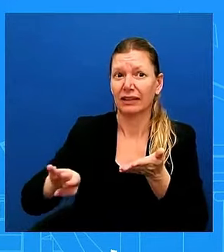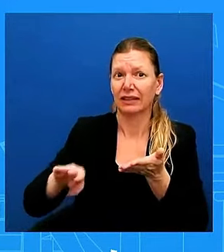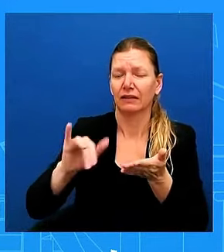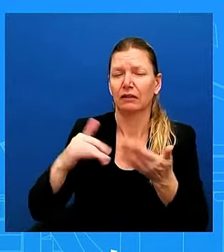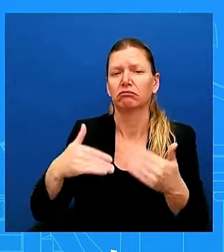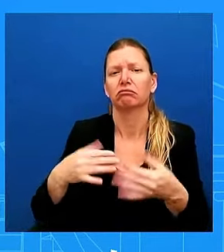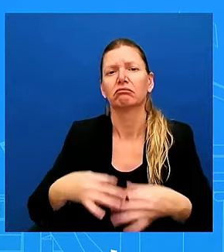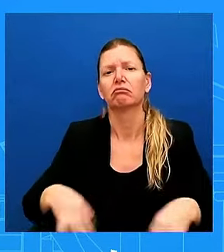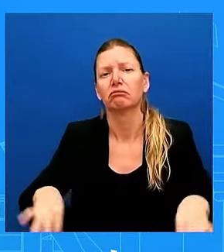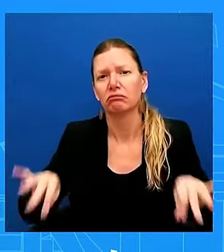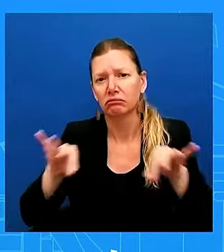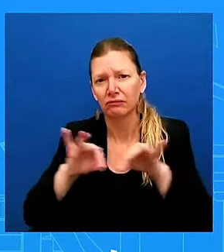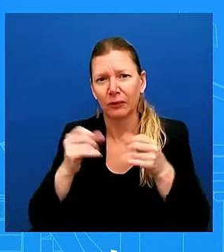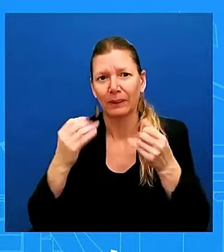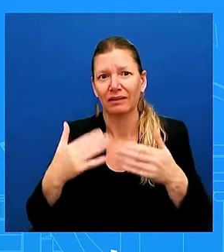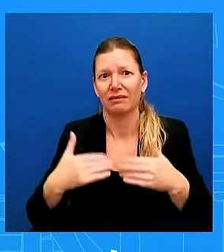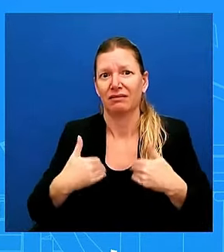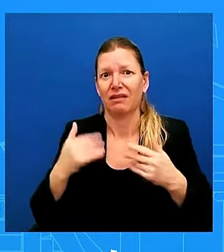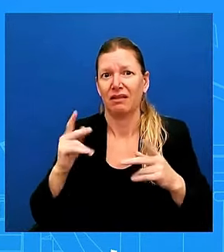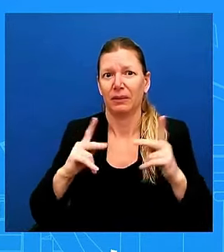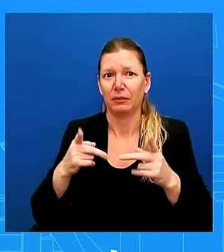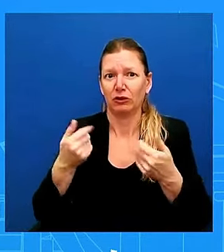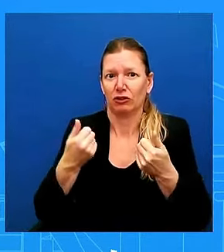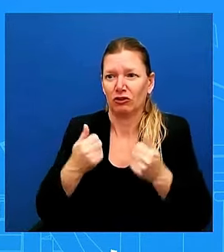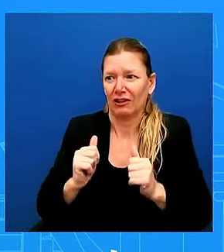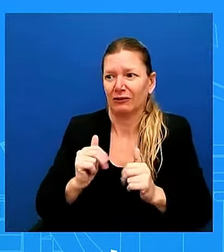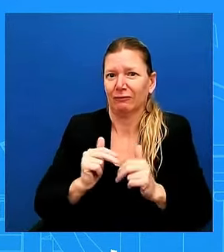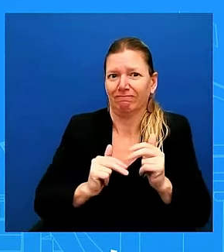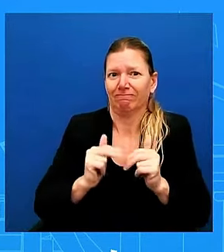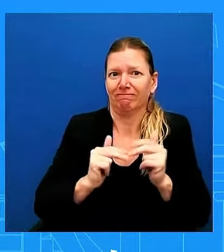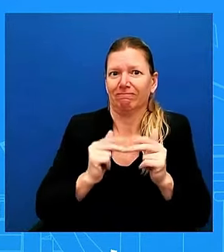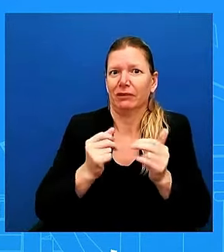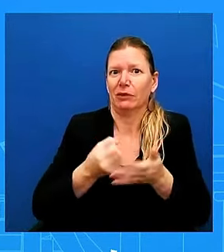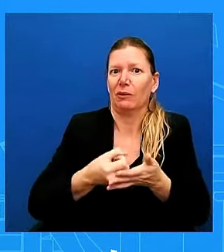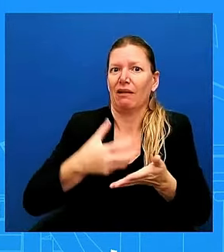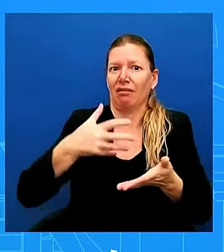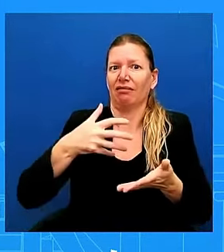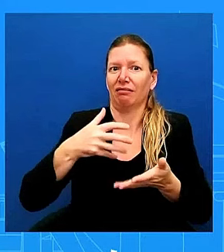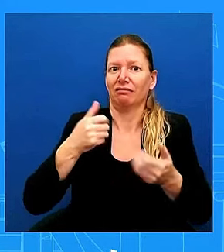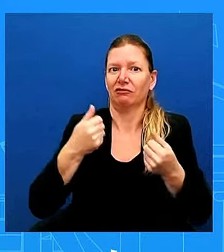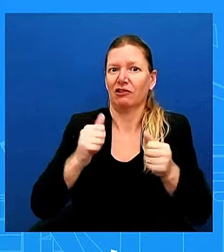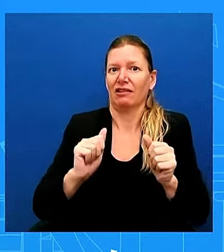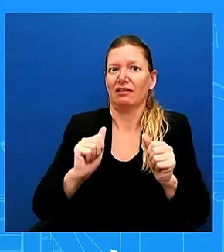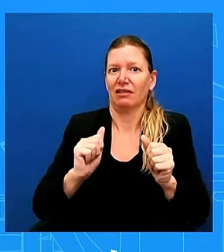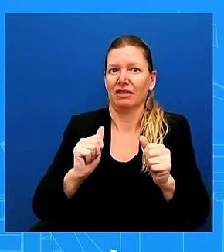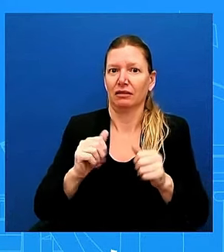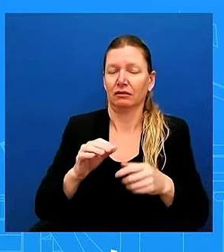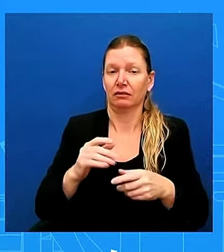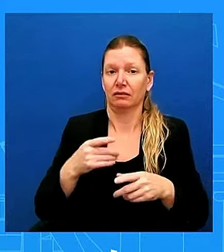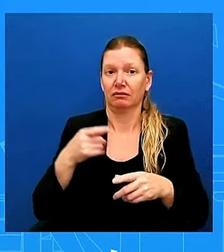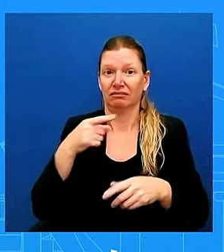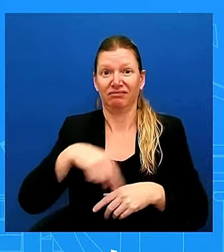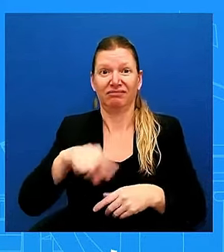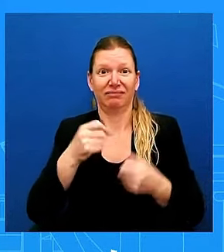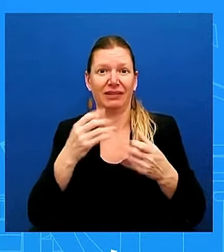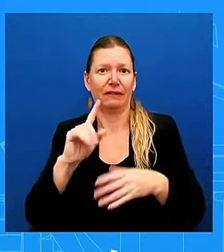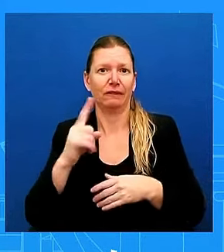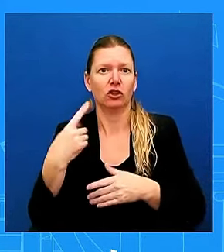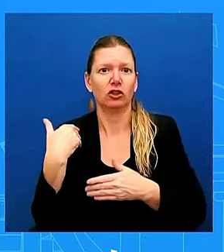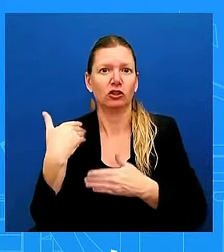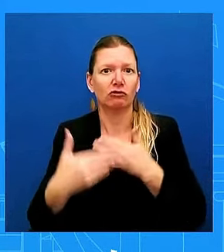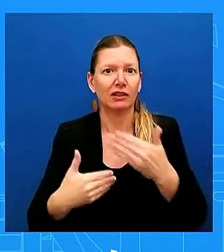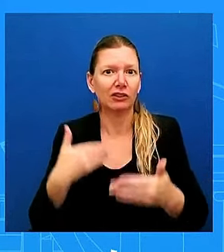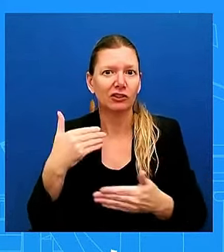be able to invest in small businesses, to invest in starting a family, to invest in a house for the first time. So we are going to continue